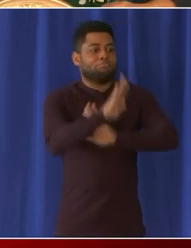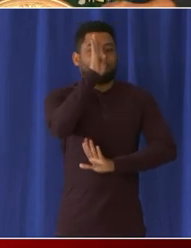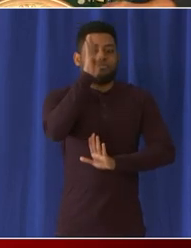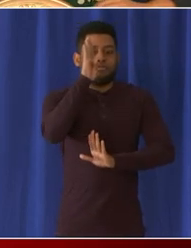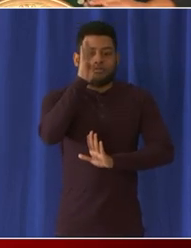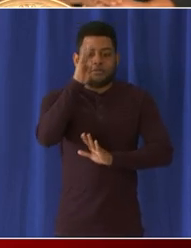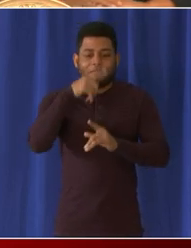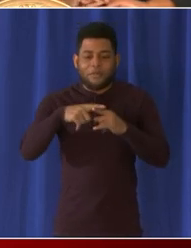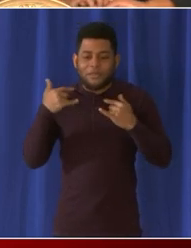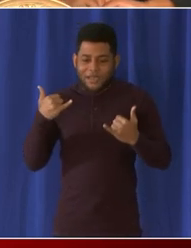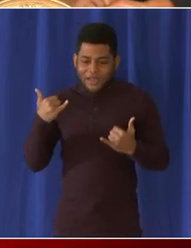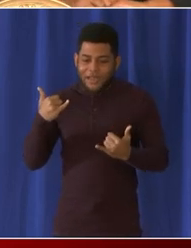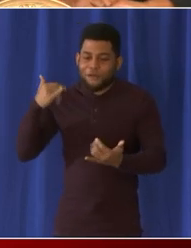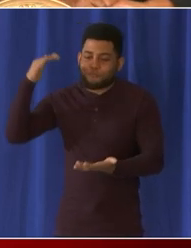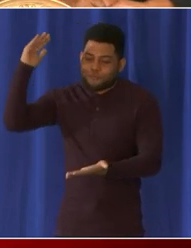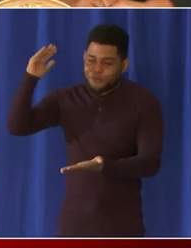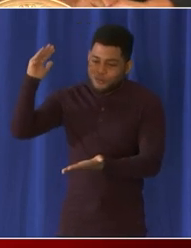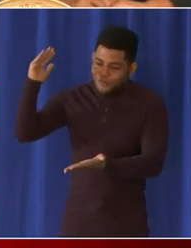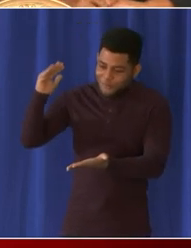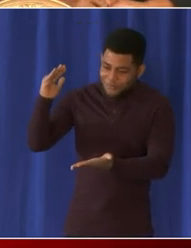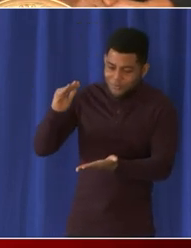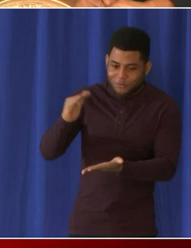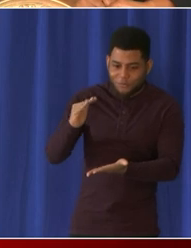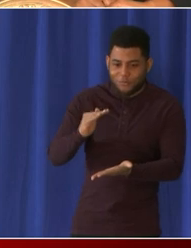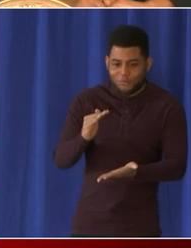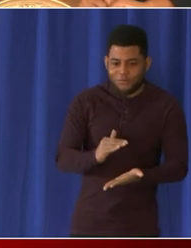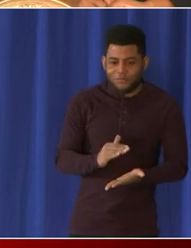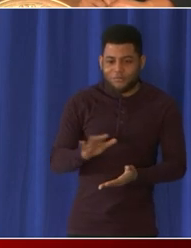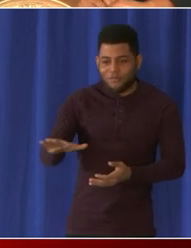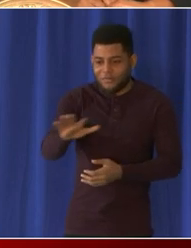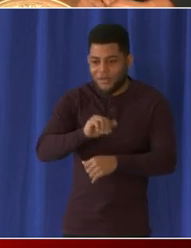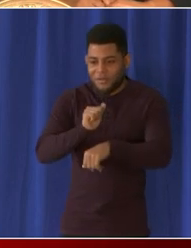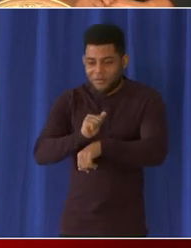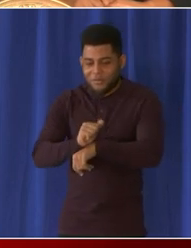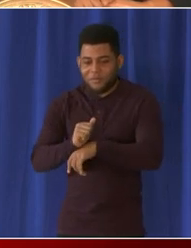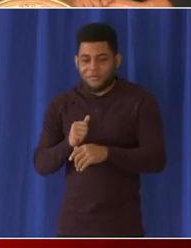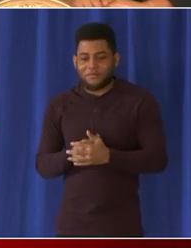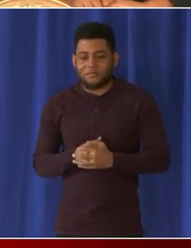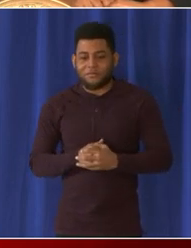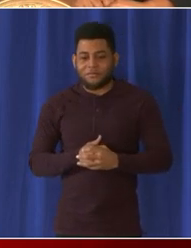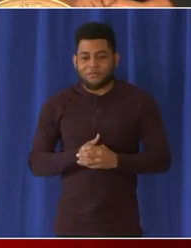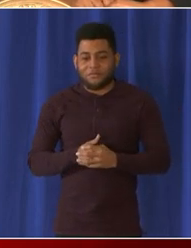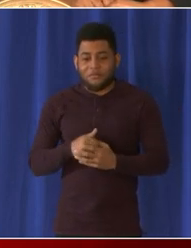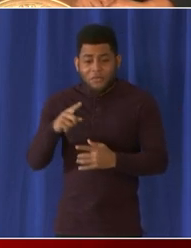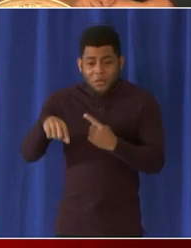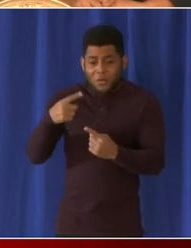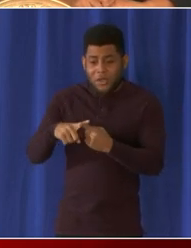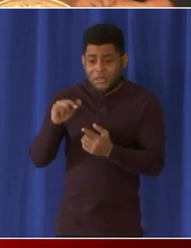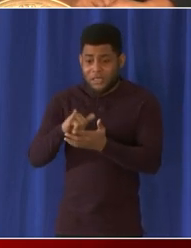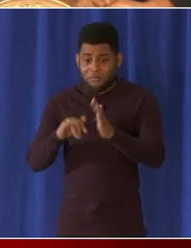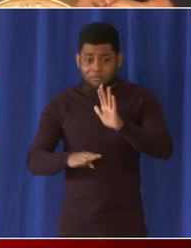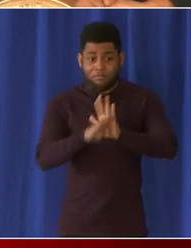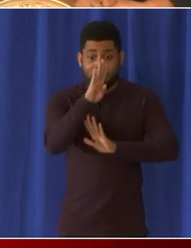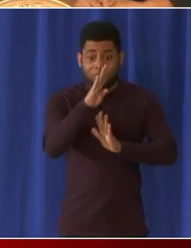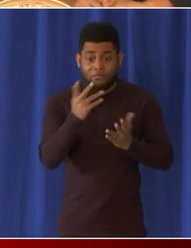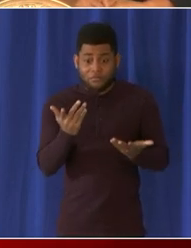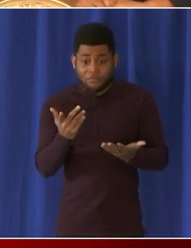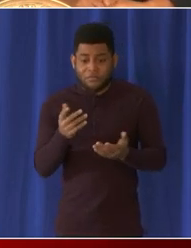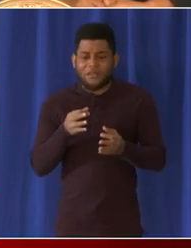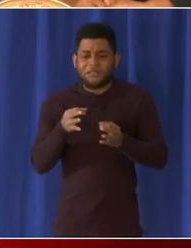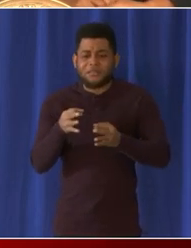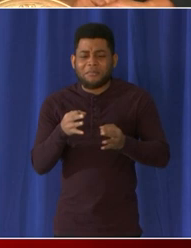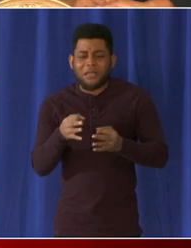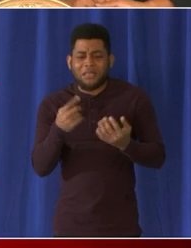but those numbers are coming down among our employees as well when did it sort of start rising like could you speak a bit about this